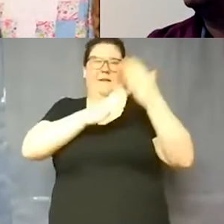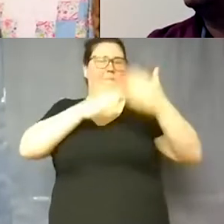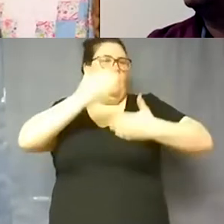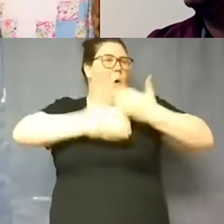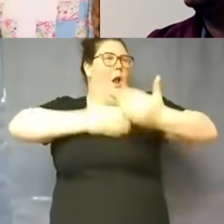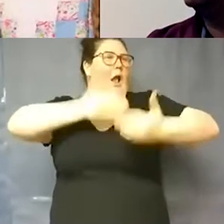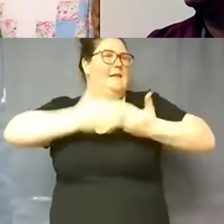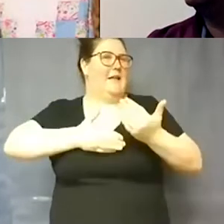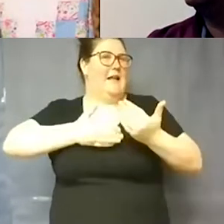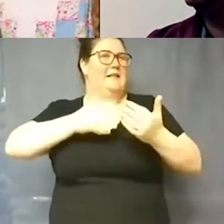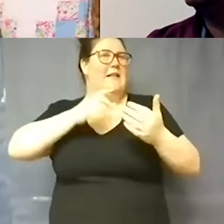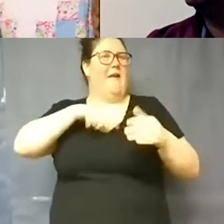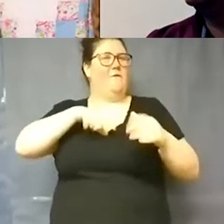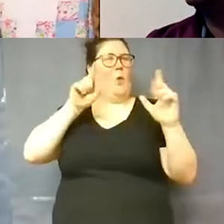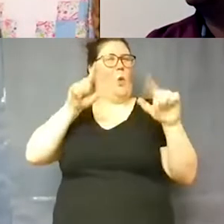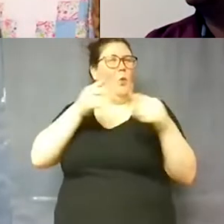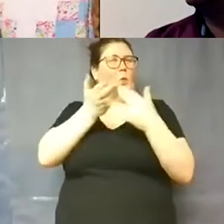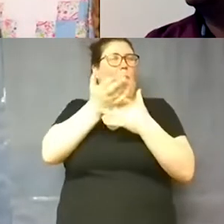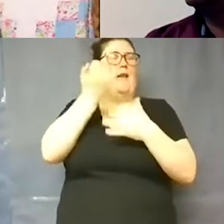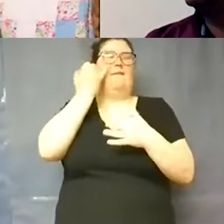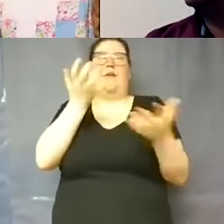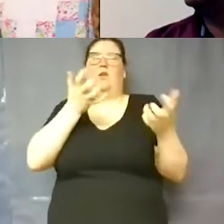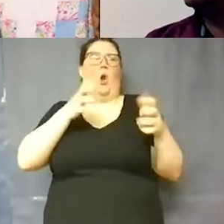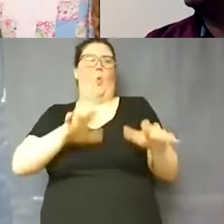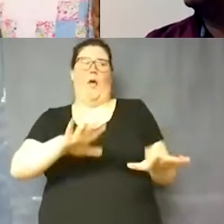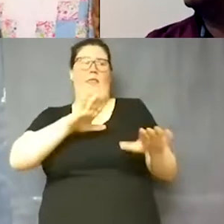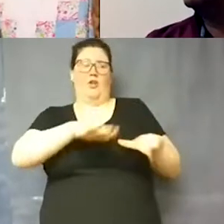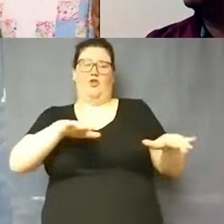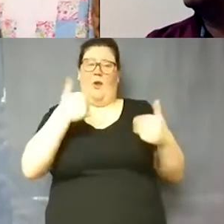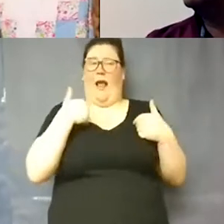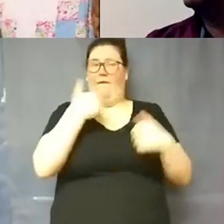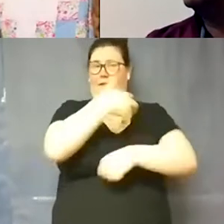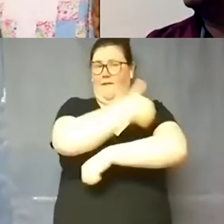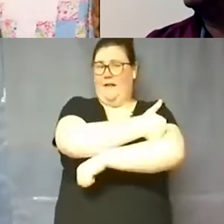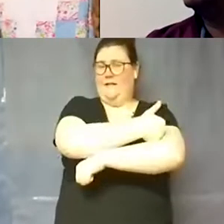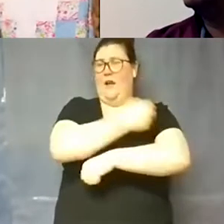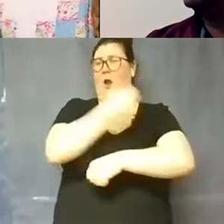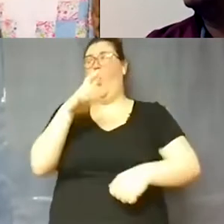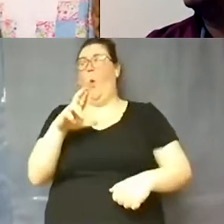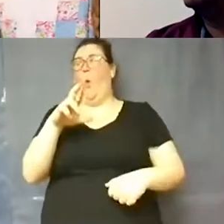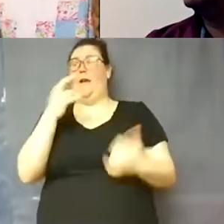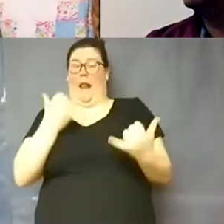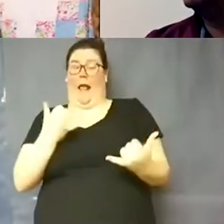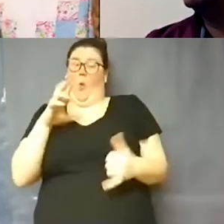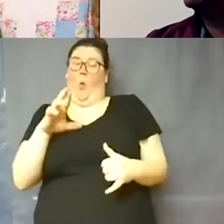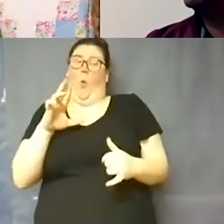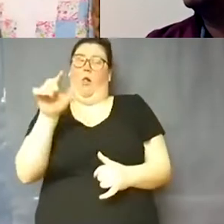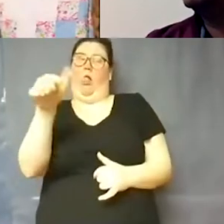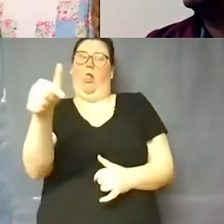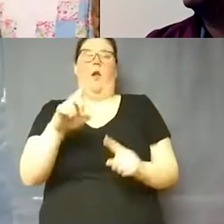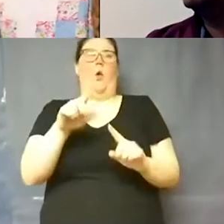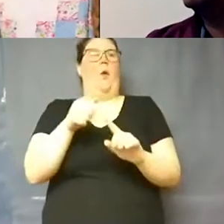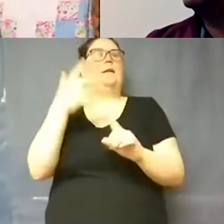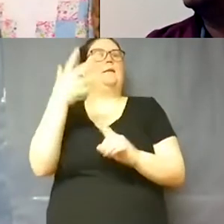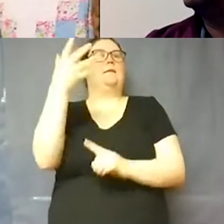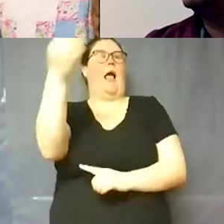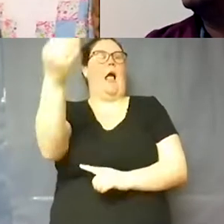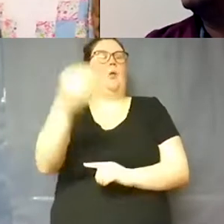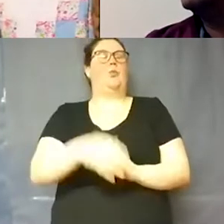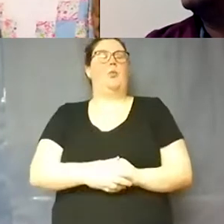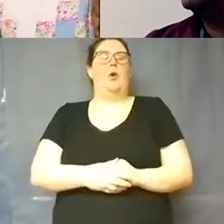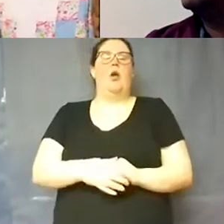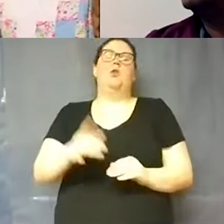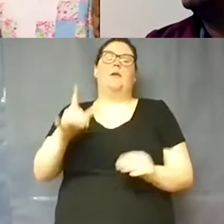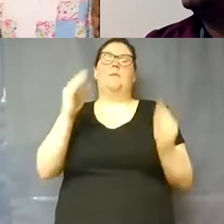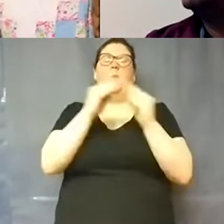didn't wish their child to have the vaccine now or or after it rolls out. So it's there's definitely more